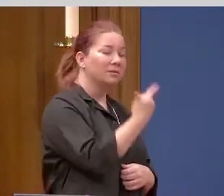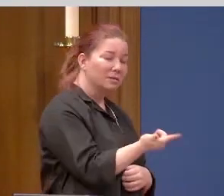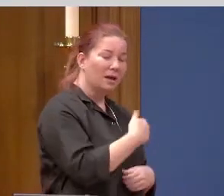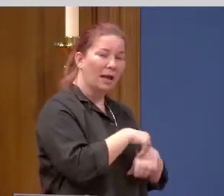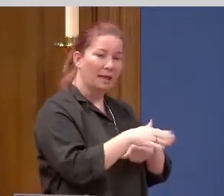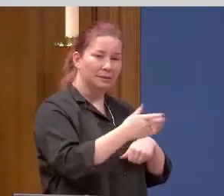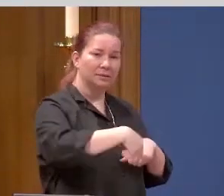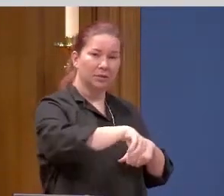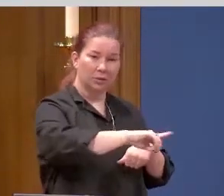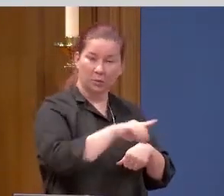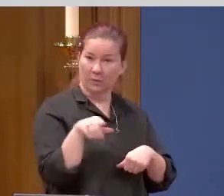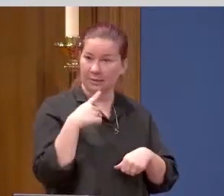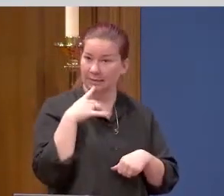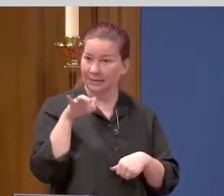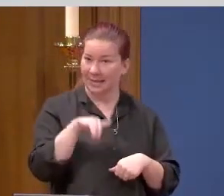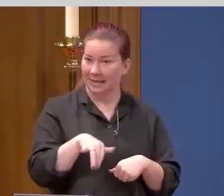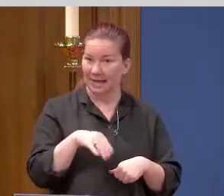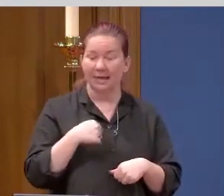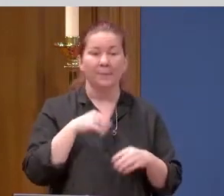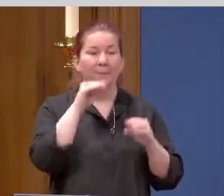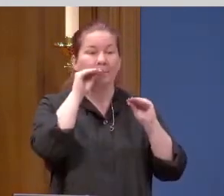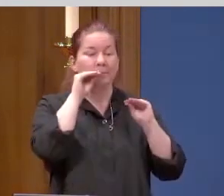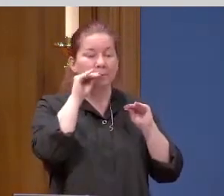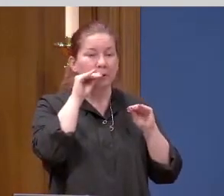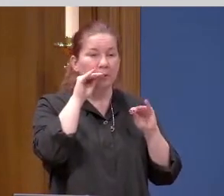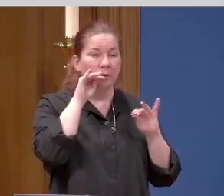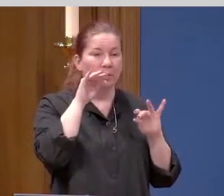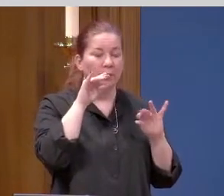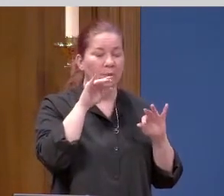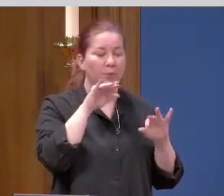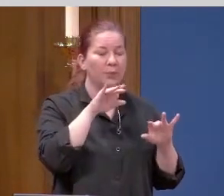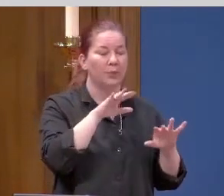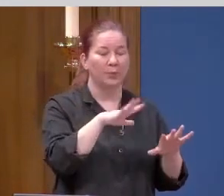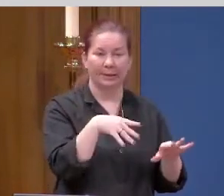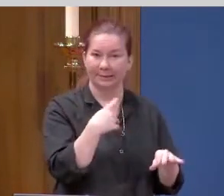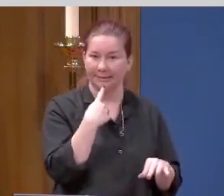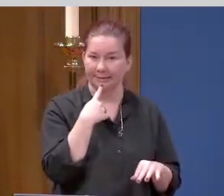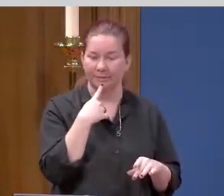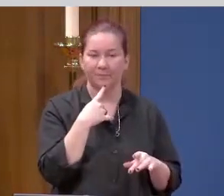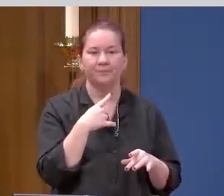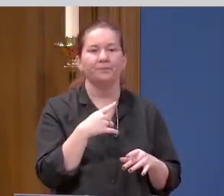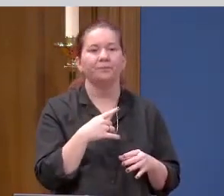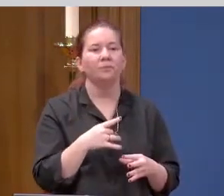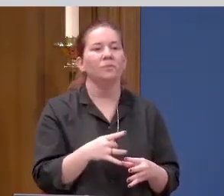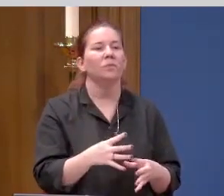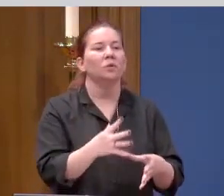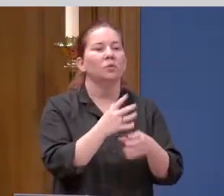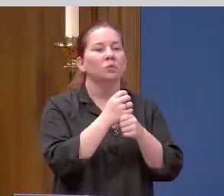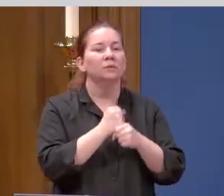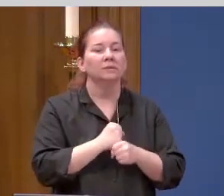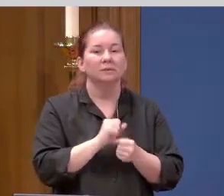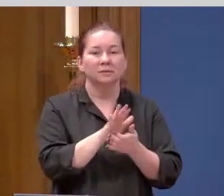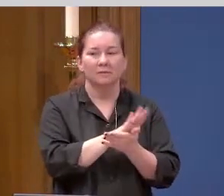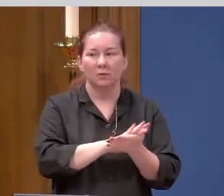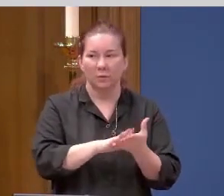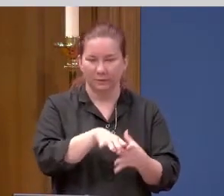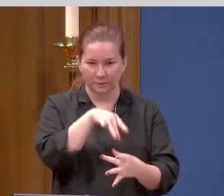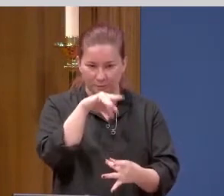When he had said this, he breathed on them and said to them, receive the Holy Spirit.